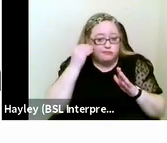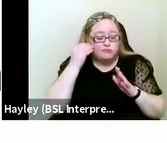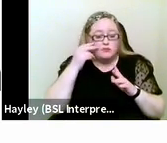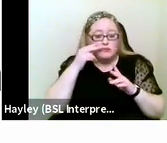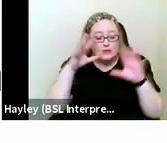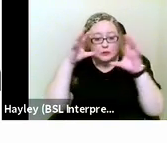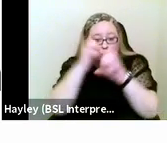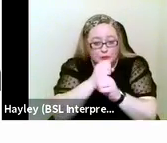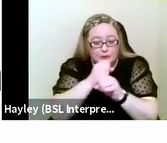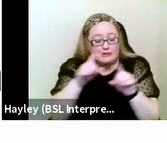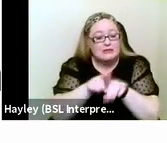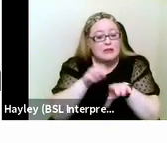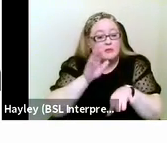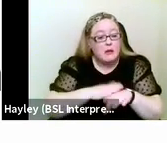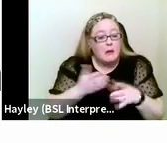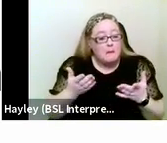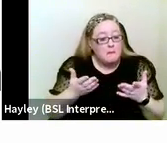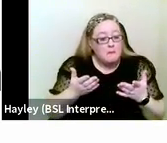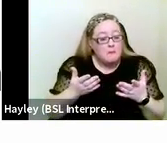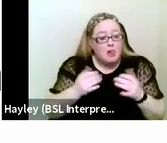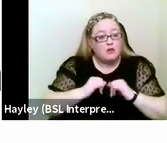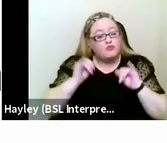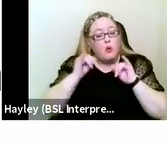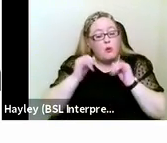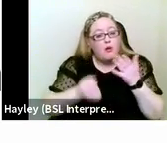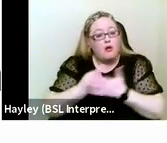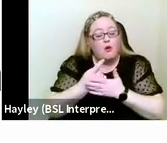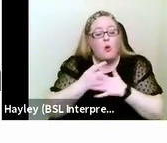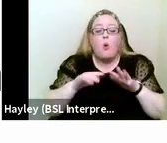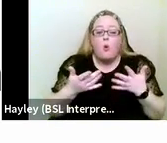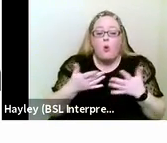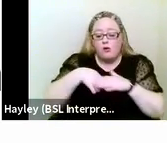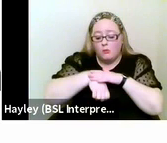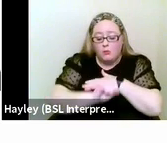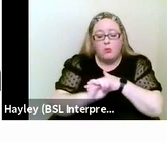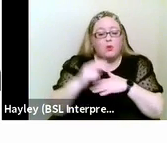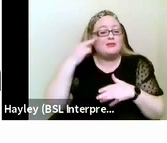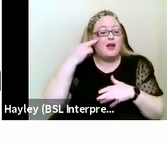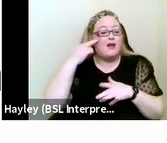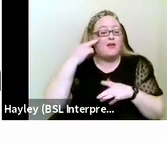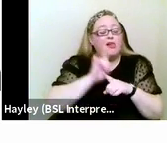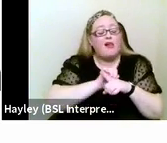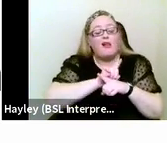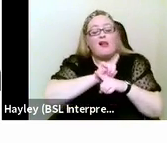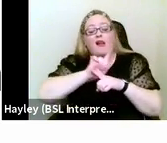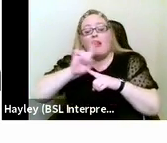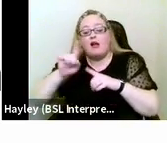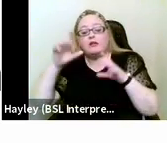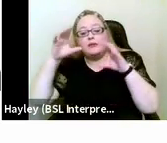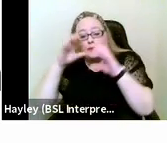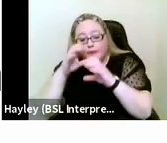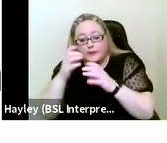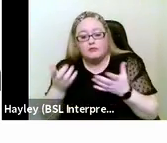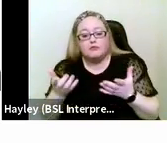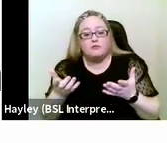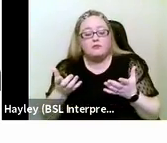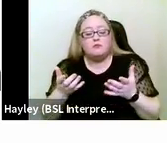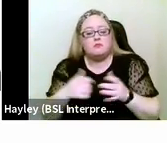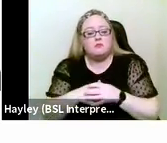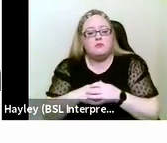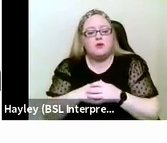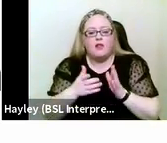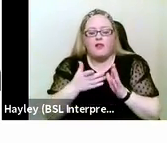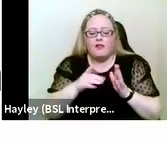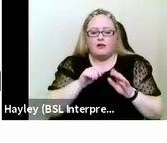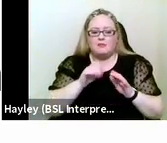time? Was the person born deaf and didn't lose their vision until much later in life? And there was a huge gap between